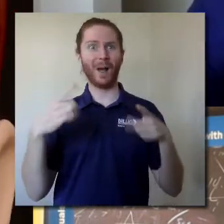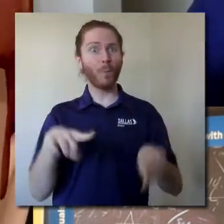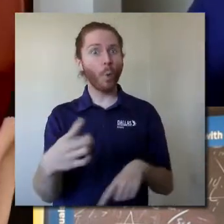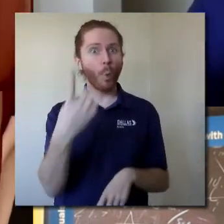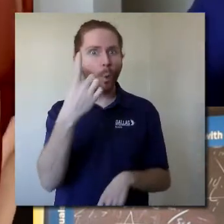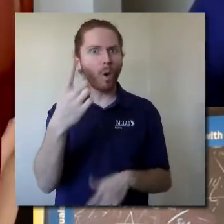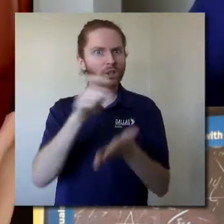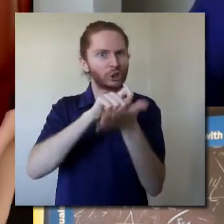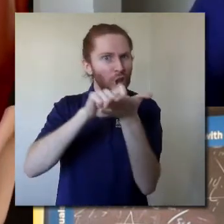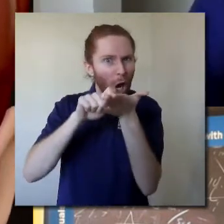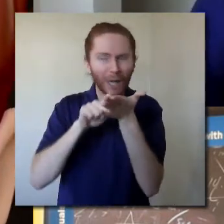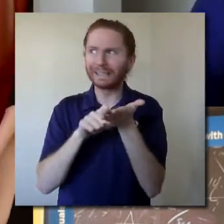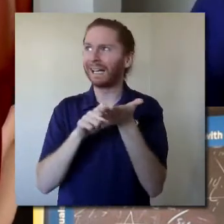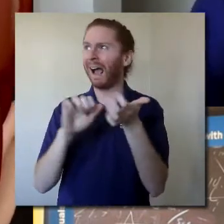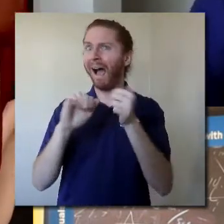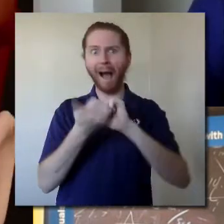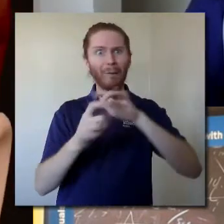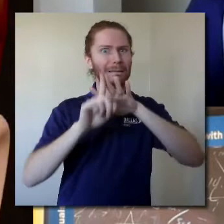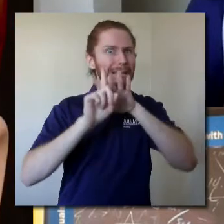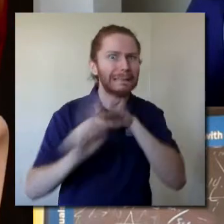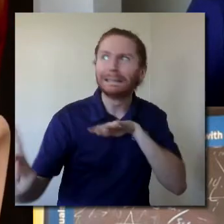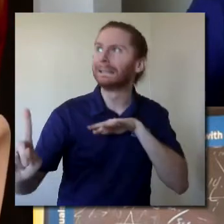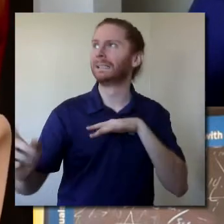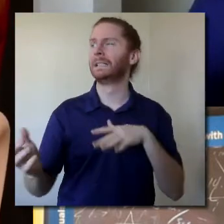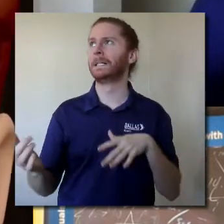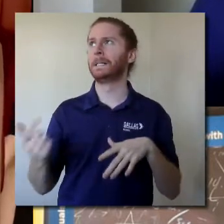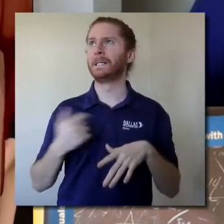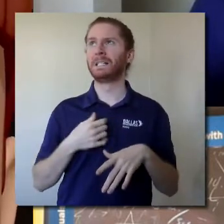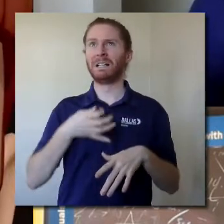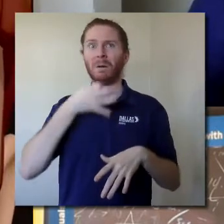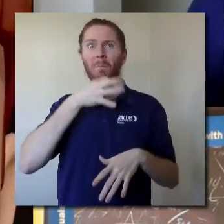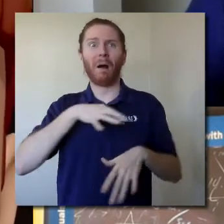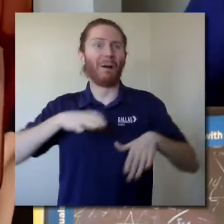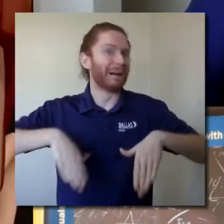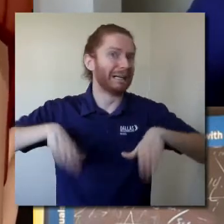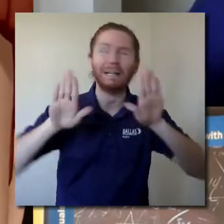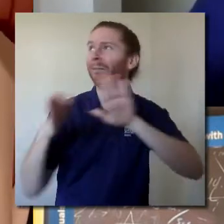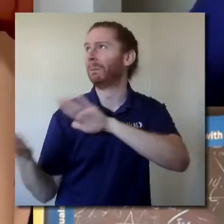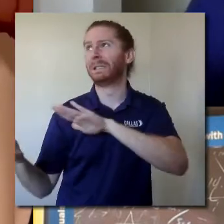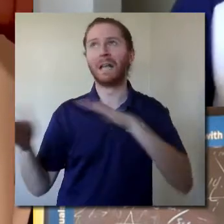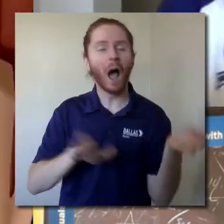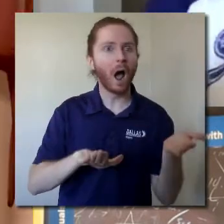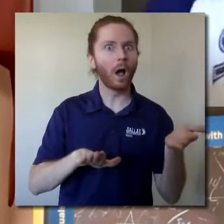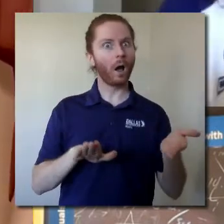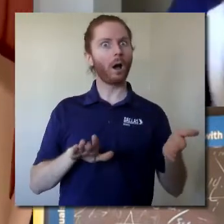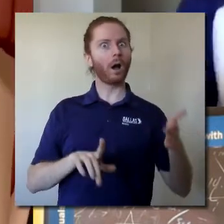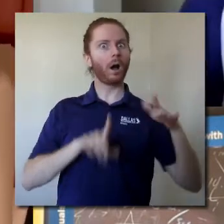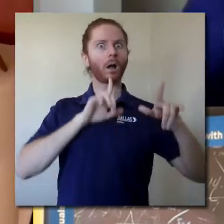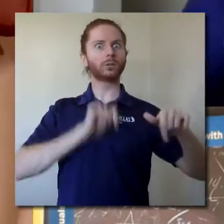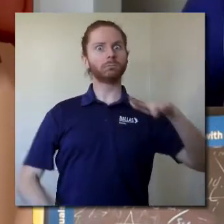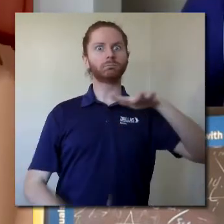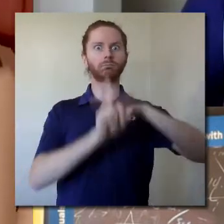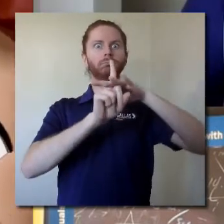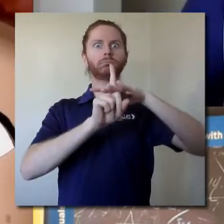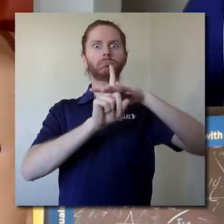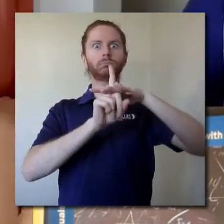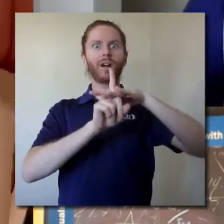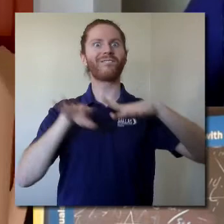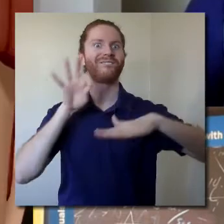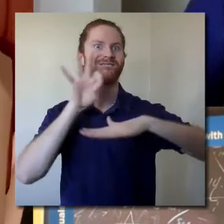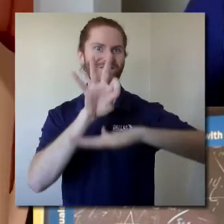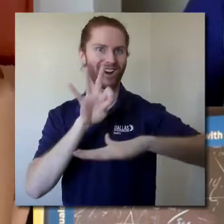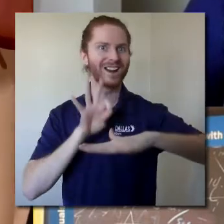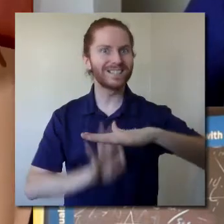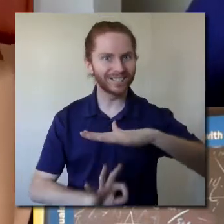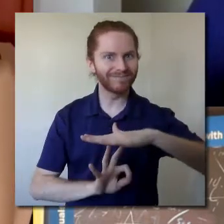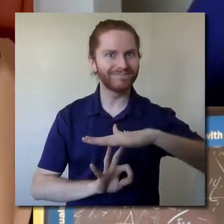up and die. When the answer to my problem comes to me, fractions. I answer, I break